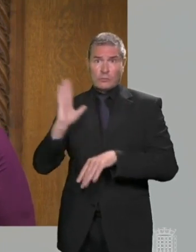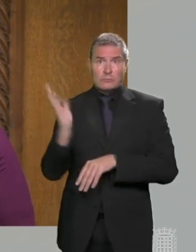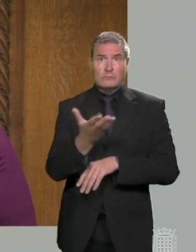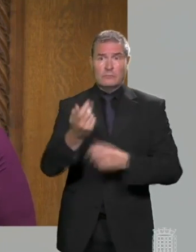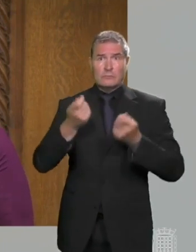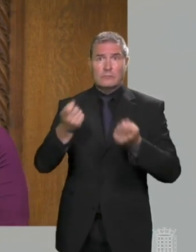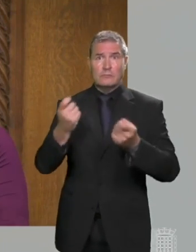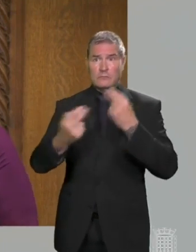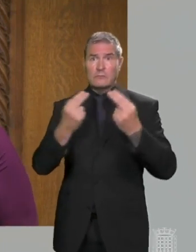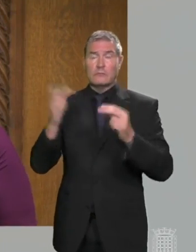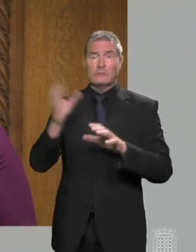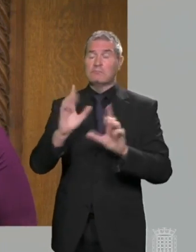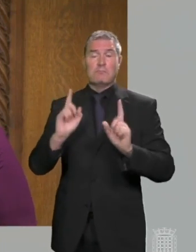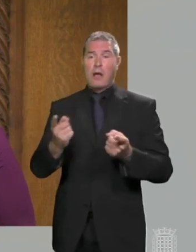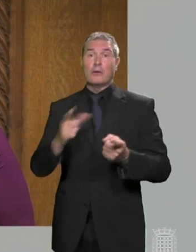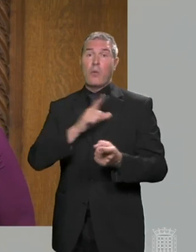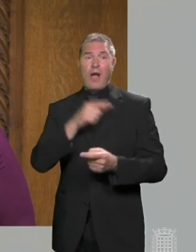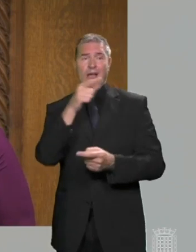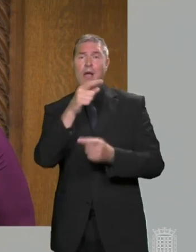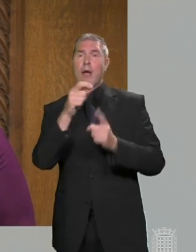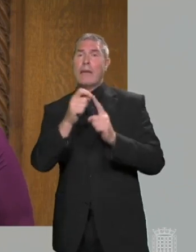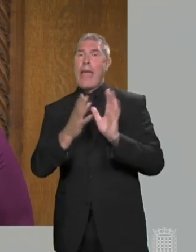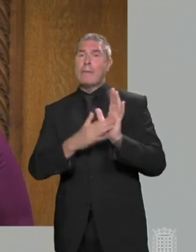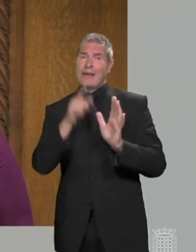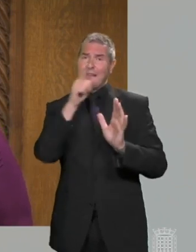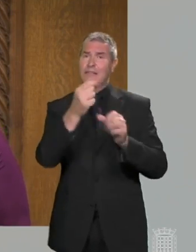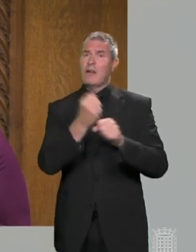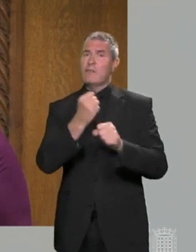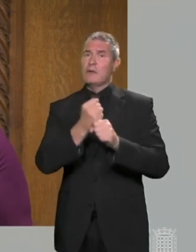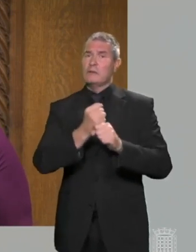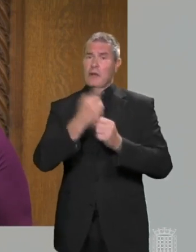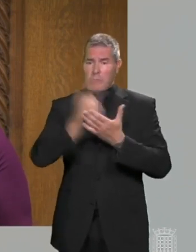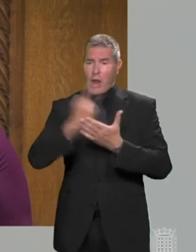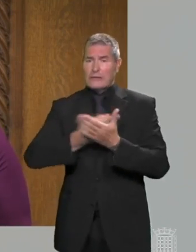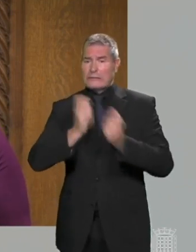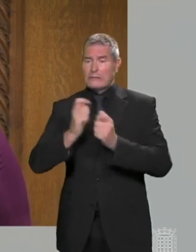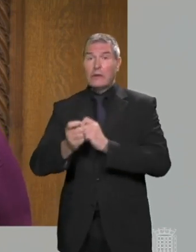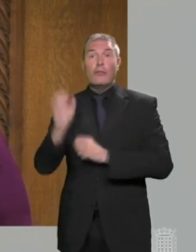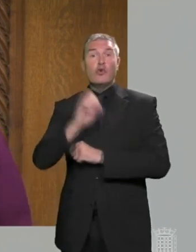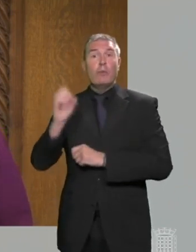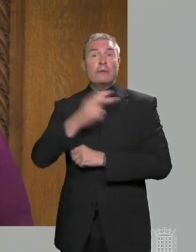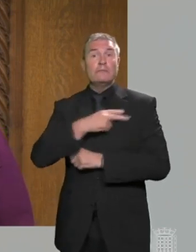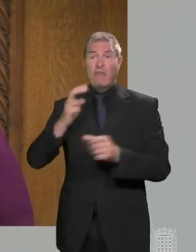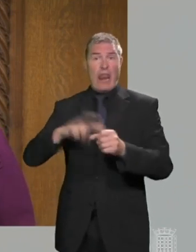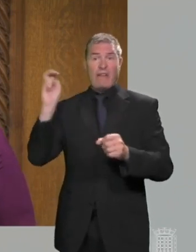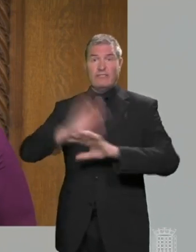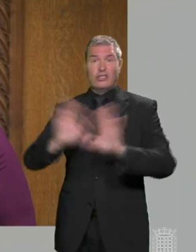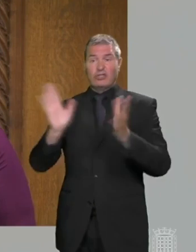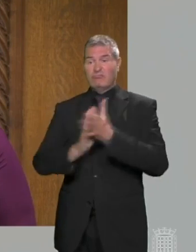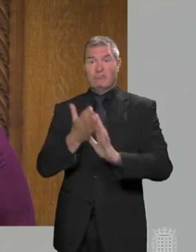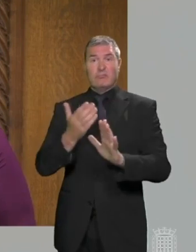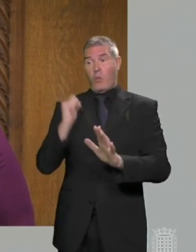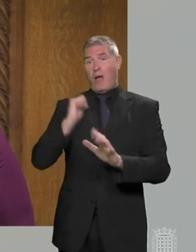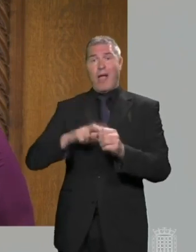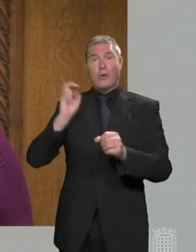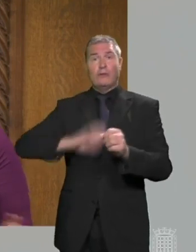uncertainty caused by this government's bungled handling of this pandemic. The EU staff have already left because of the botched handling